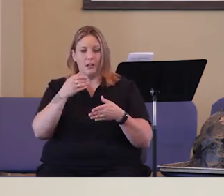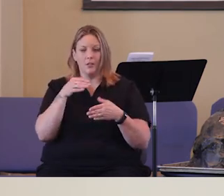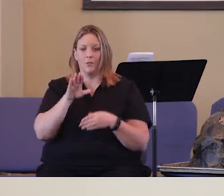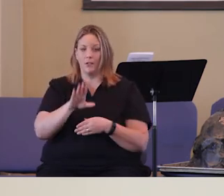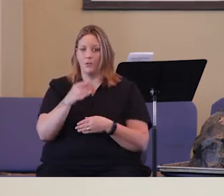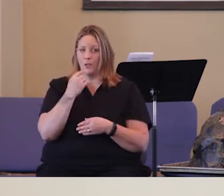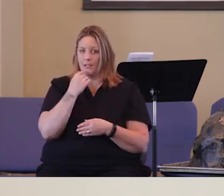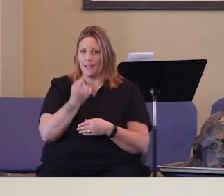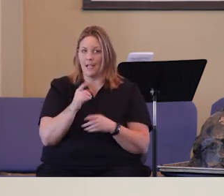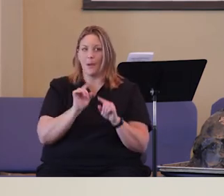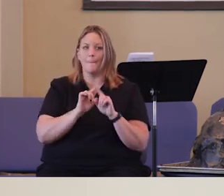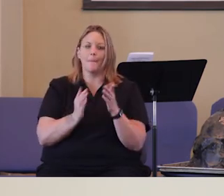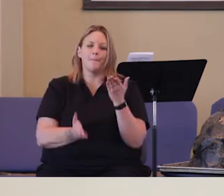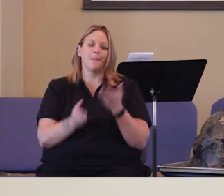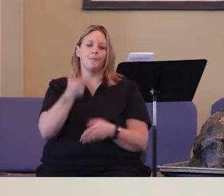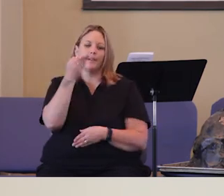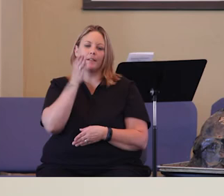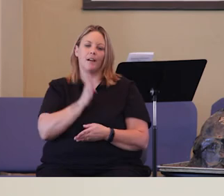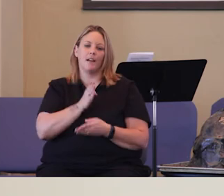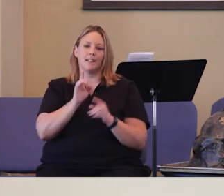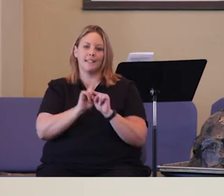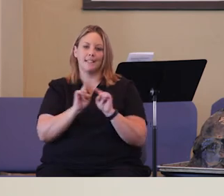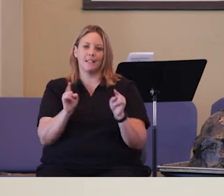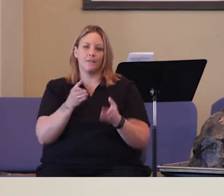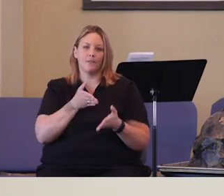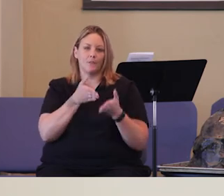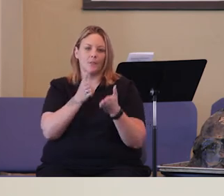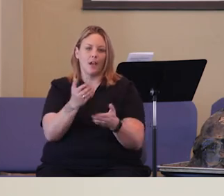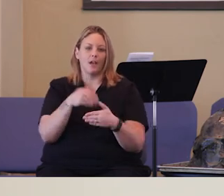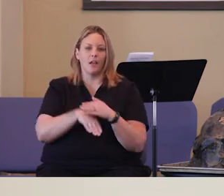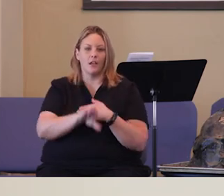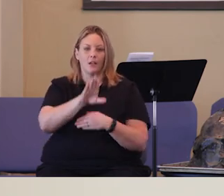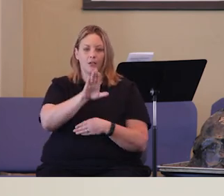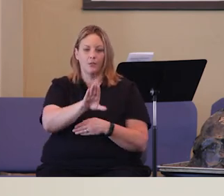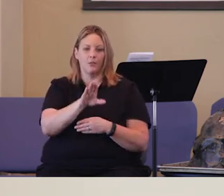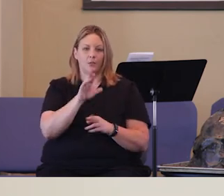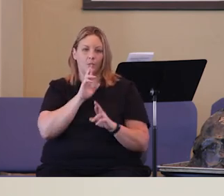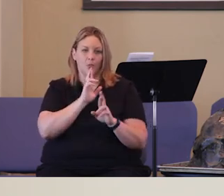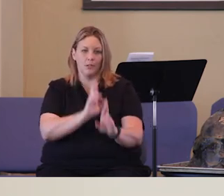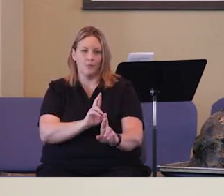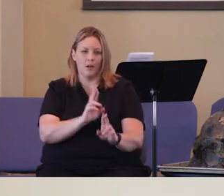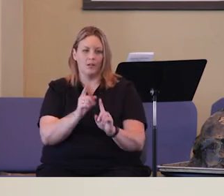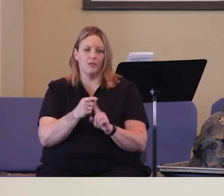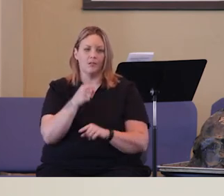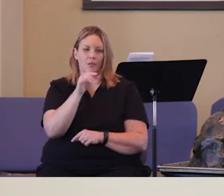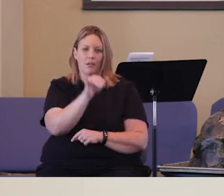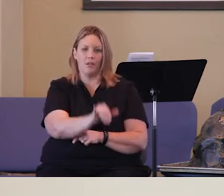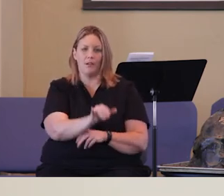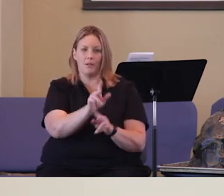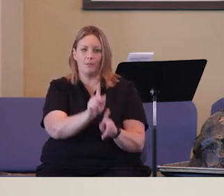back to them, but God may have another plan in your response